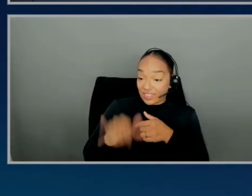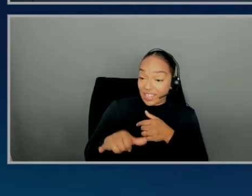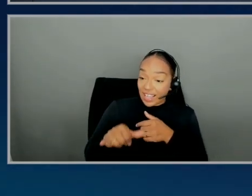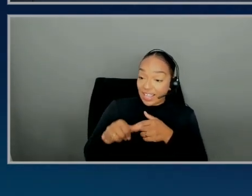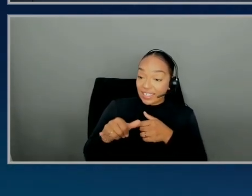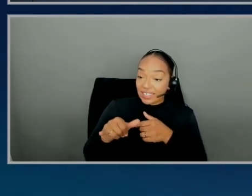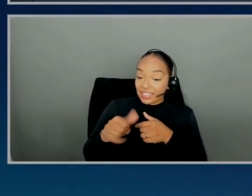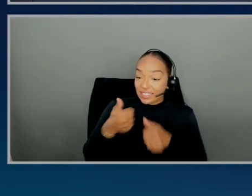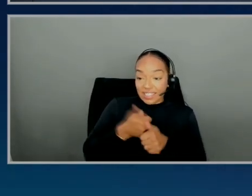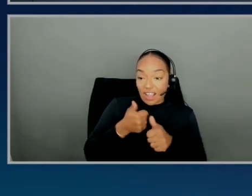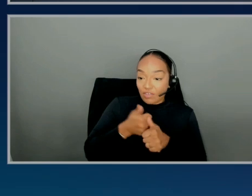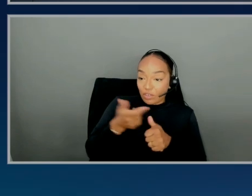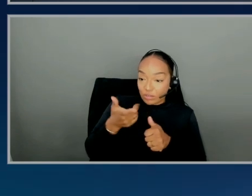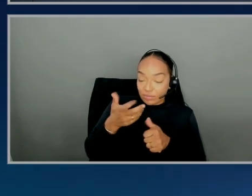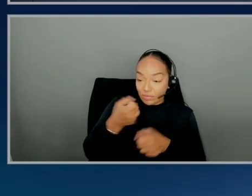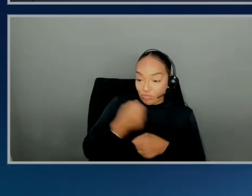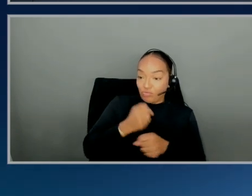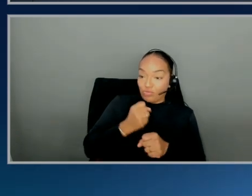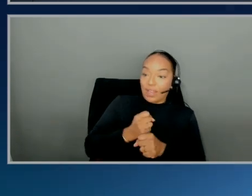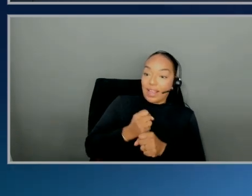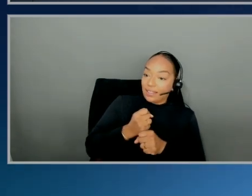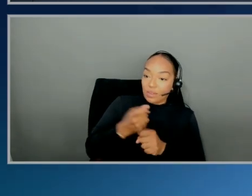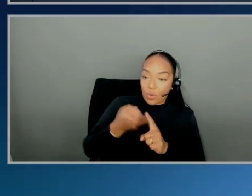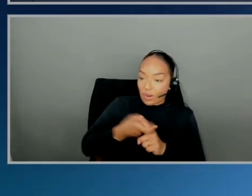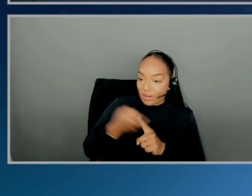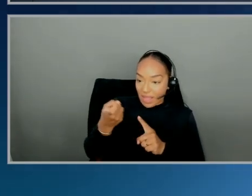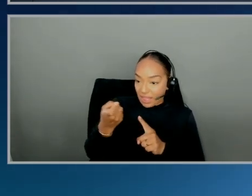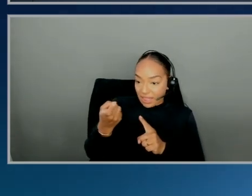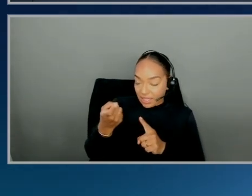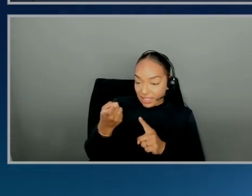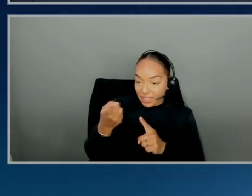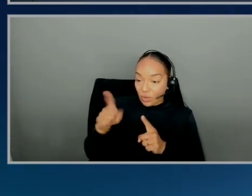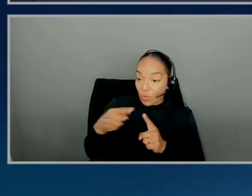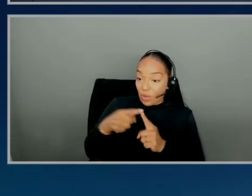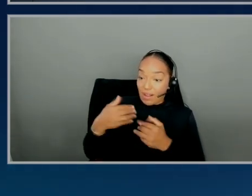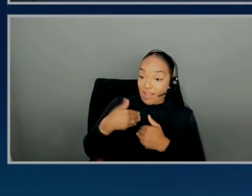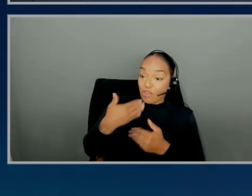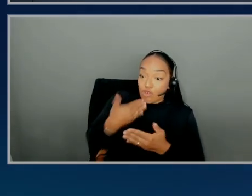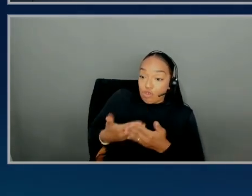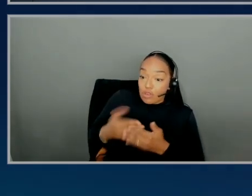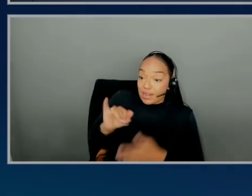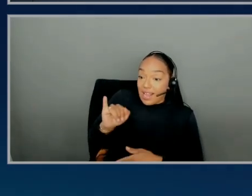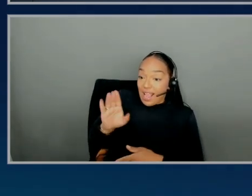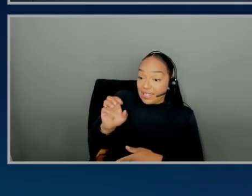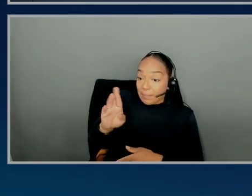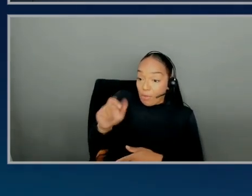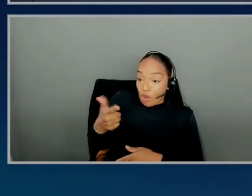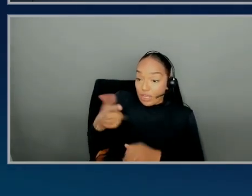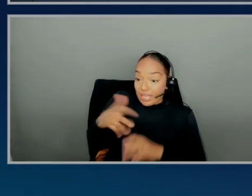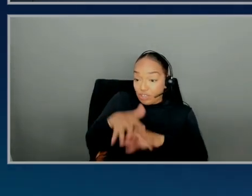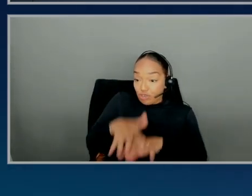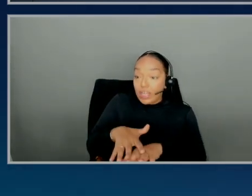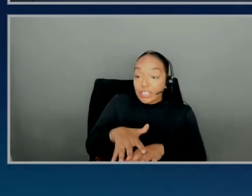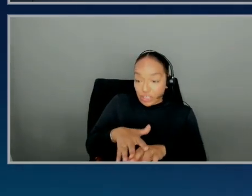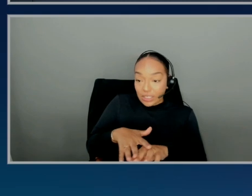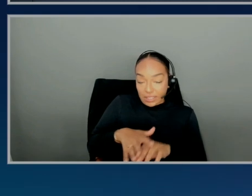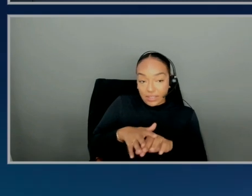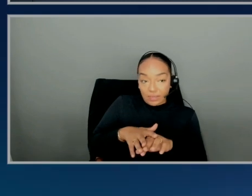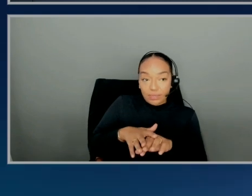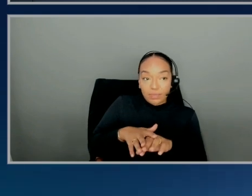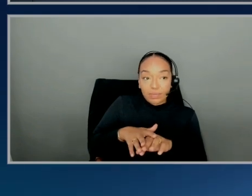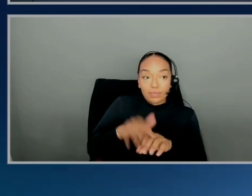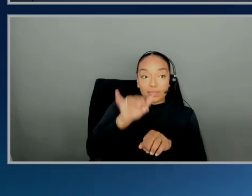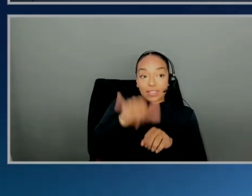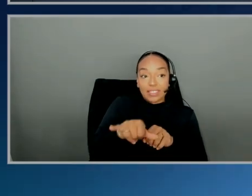created automatically once, because there is a good iceberg integration, right? So, yeah. So as part of the